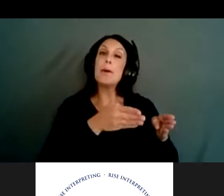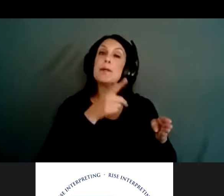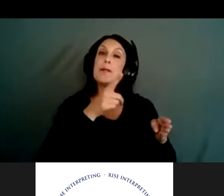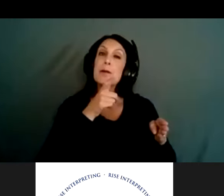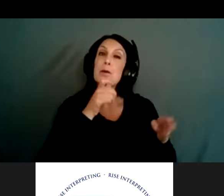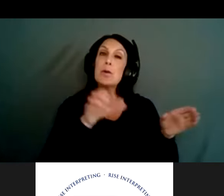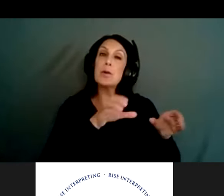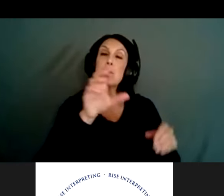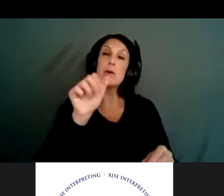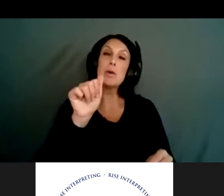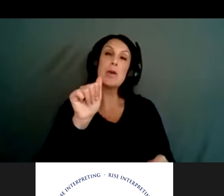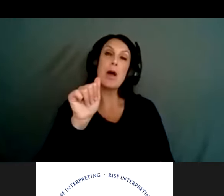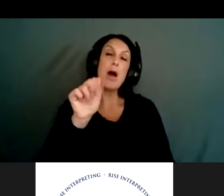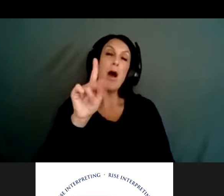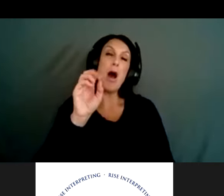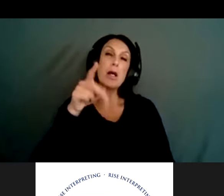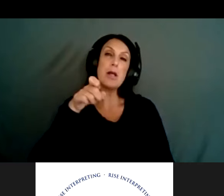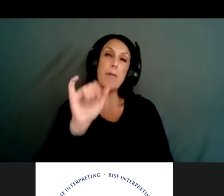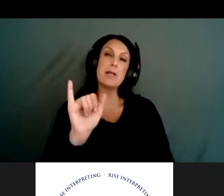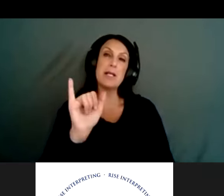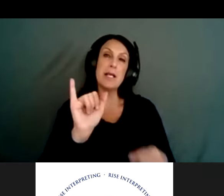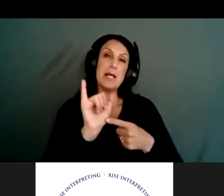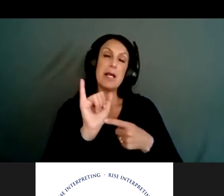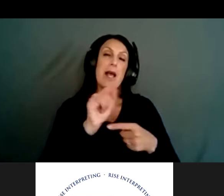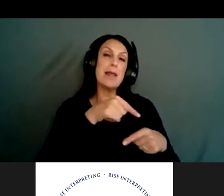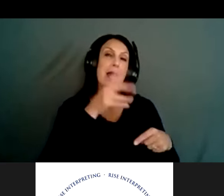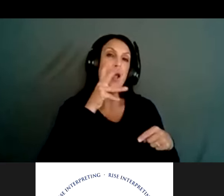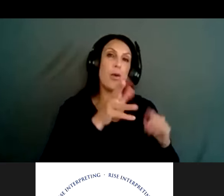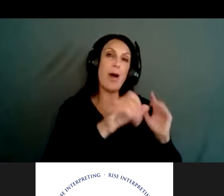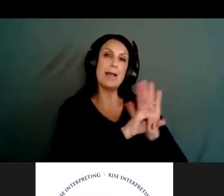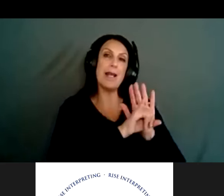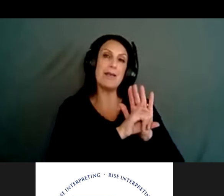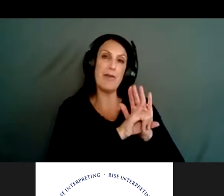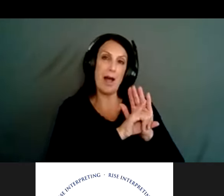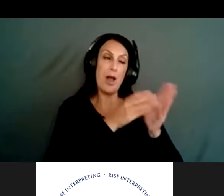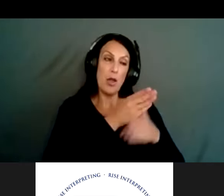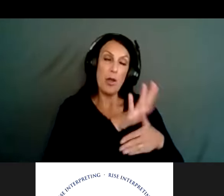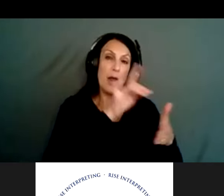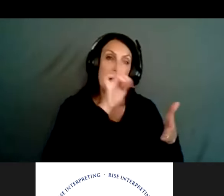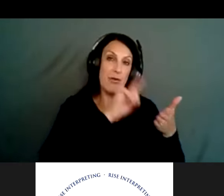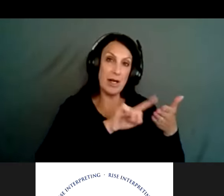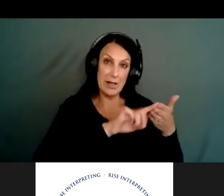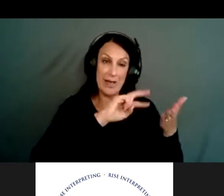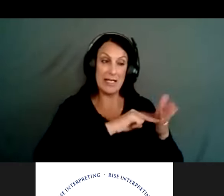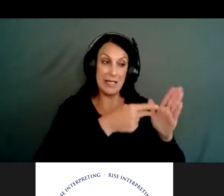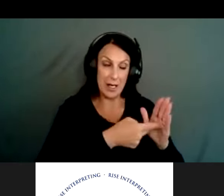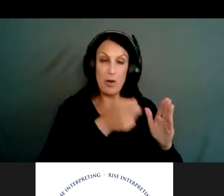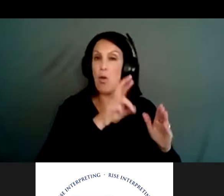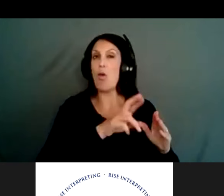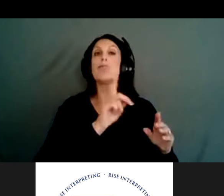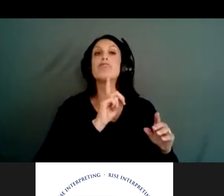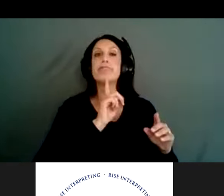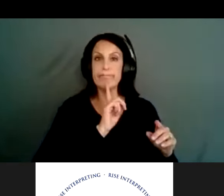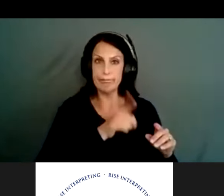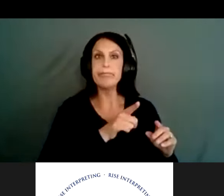Unless there is clear evidence to support through their investigation that this was an intentional, this was a suicide attempt,